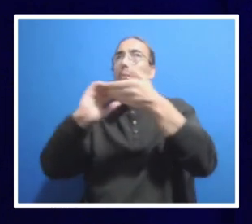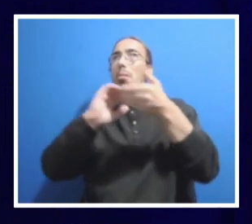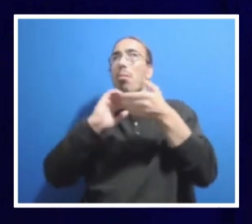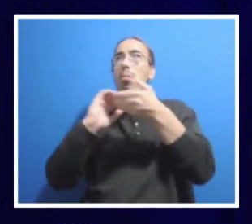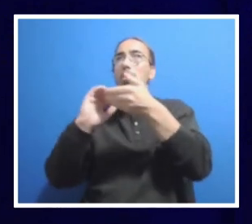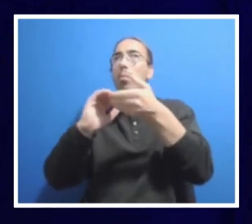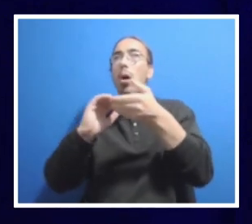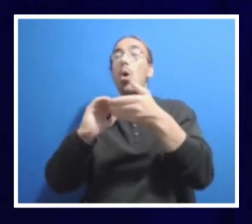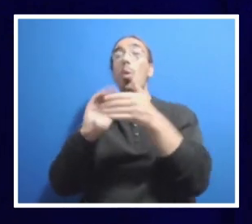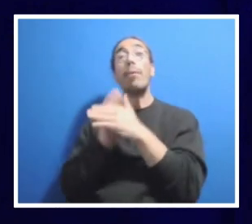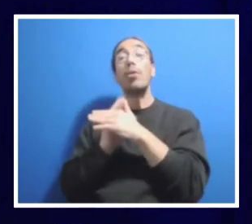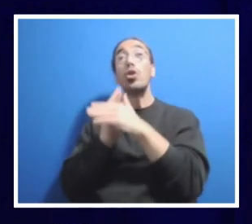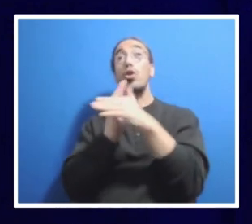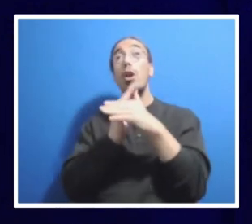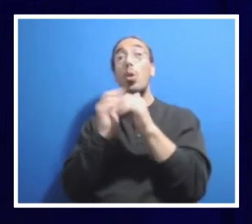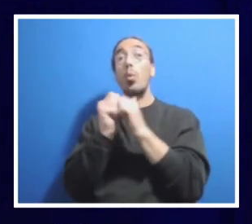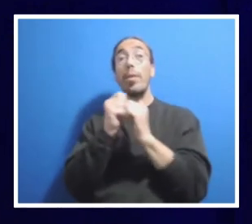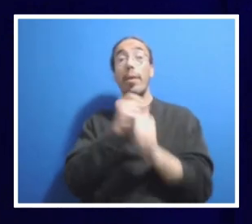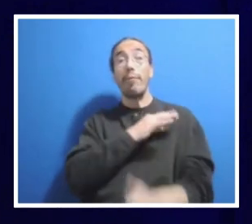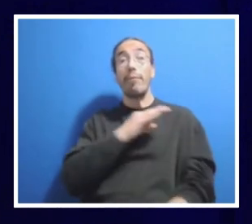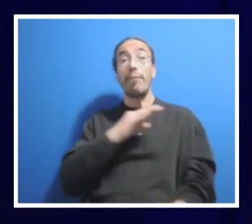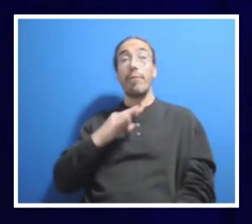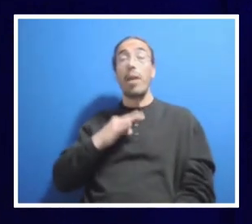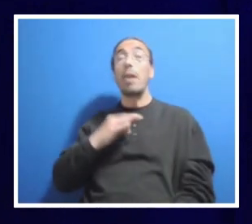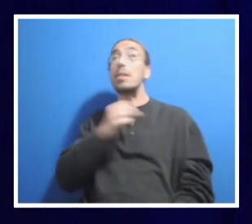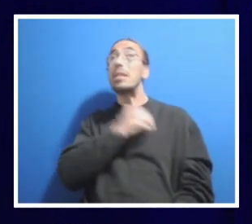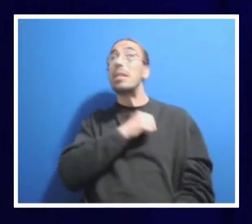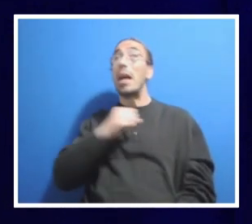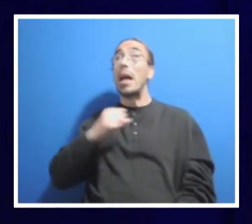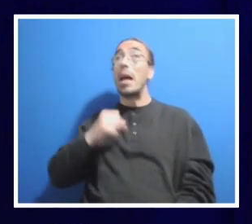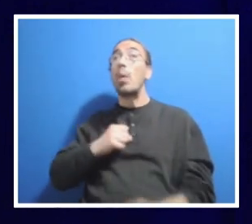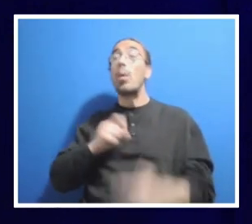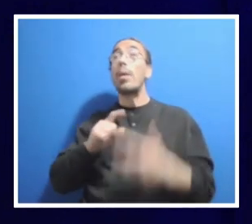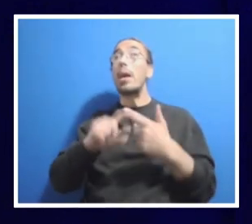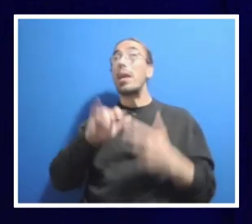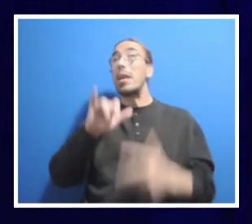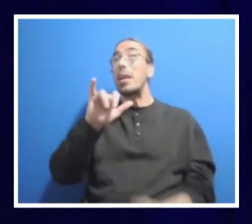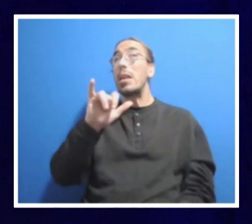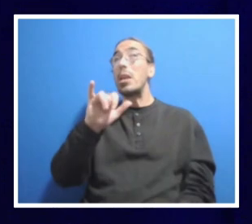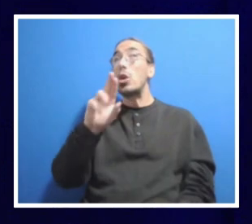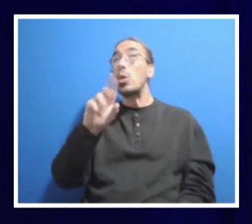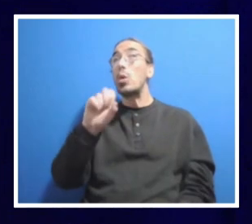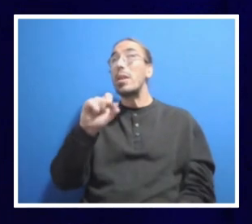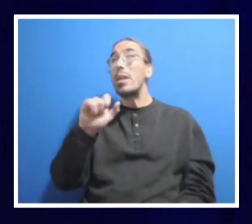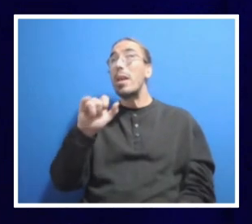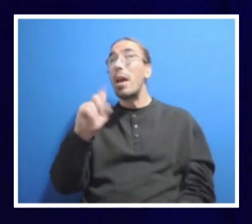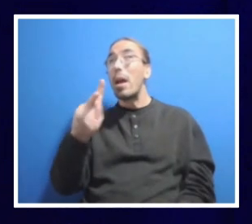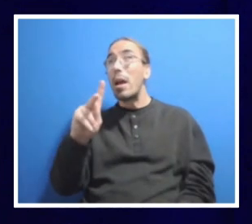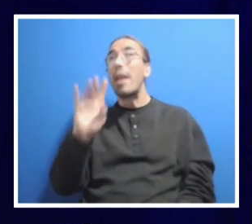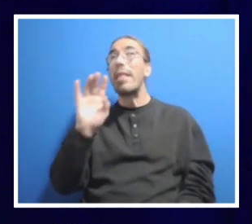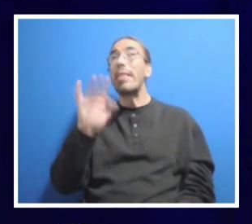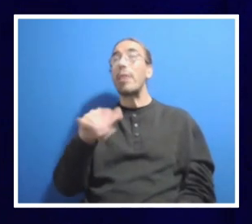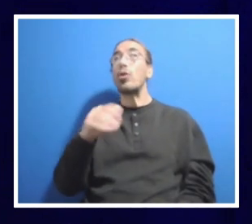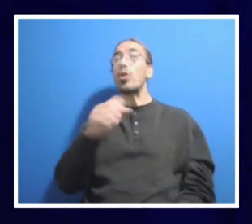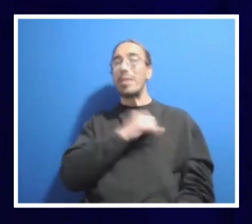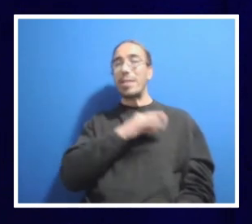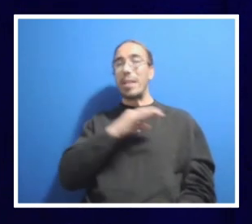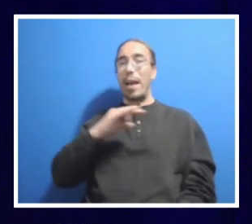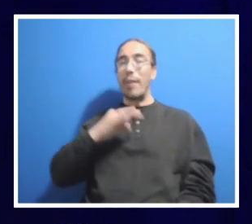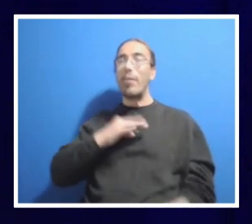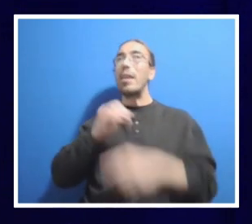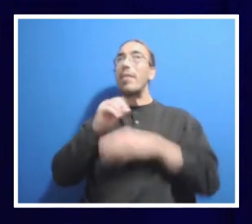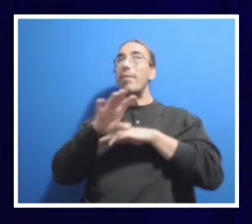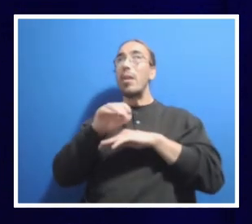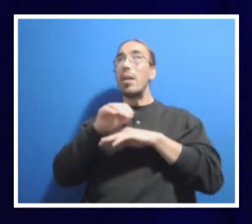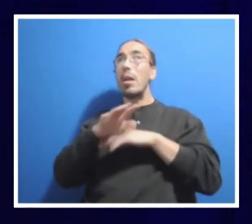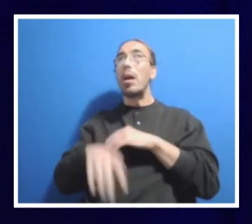with faculty senate, with USAC, that's our staff advisory council, working with deans,